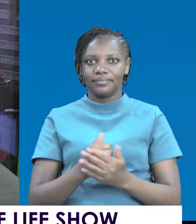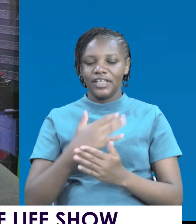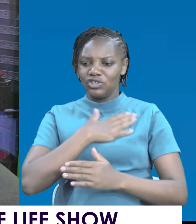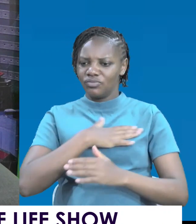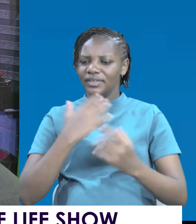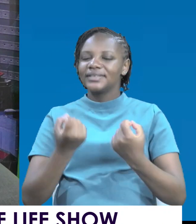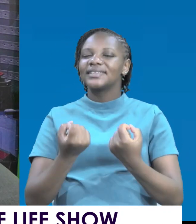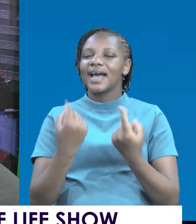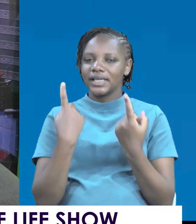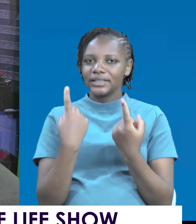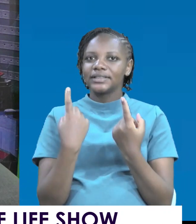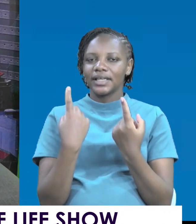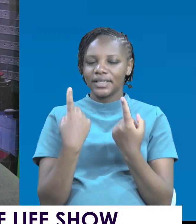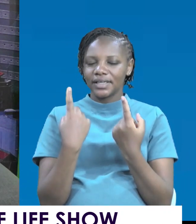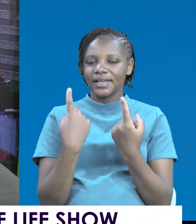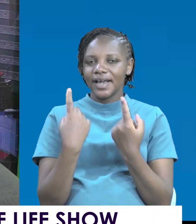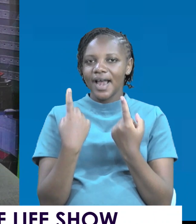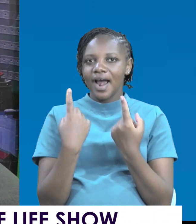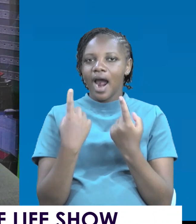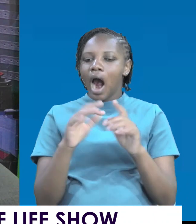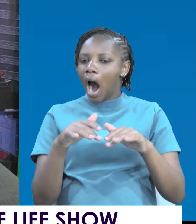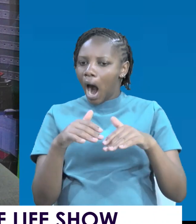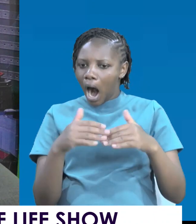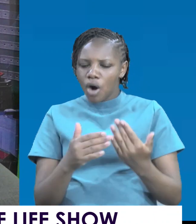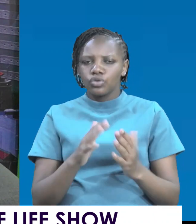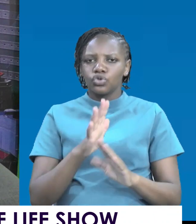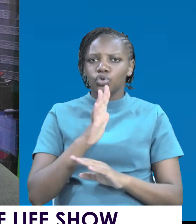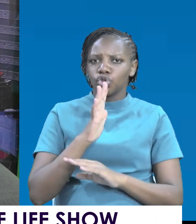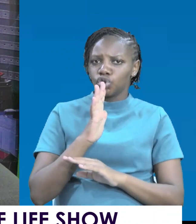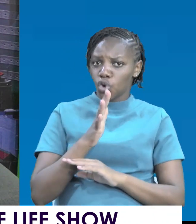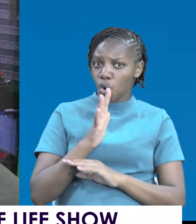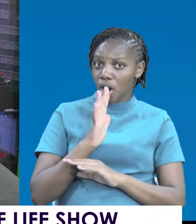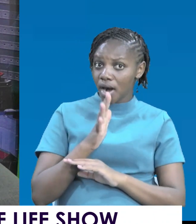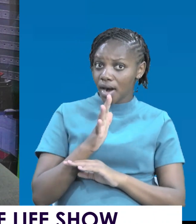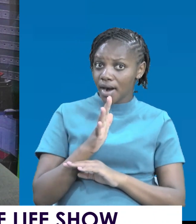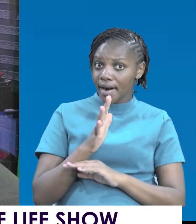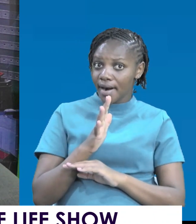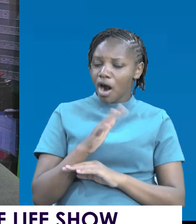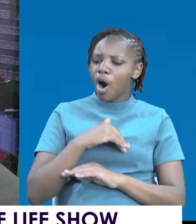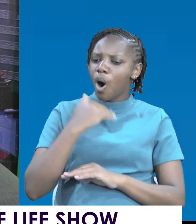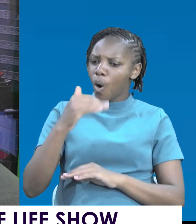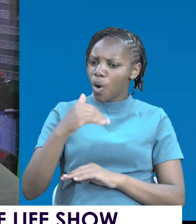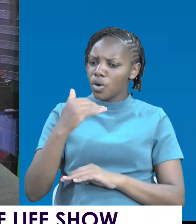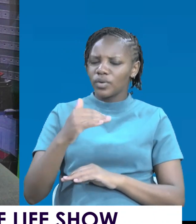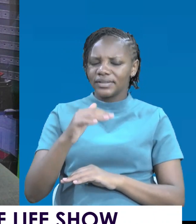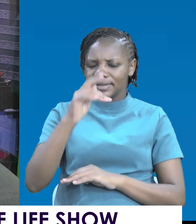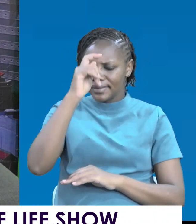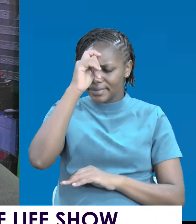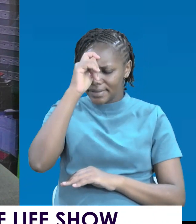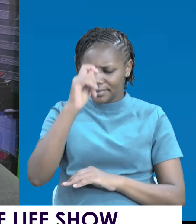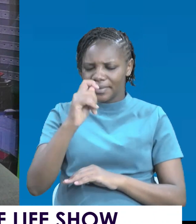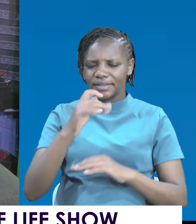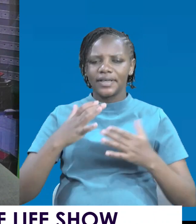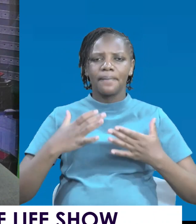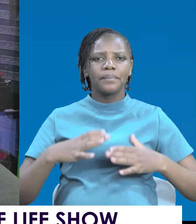understand how to fashion your talk. Empathize in your talk. Be respectful.